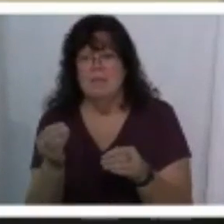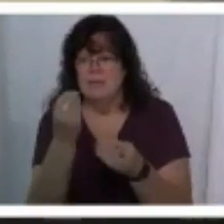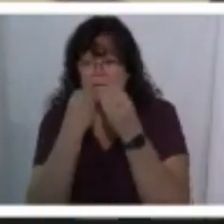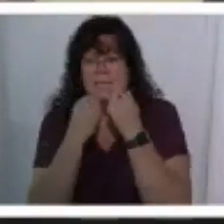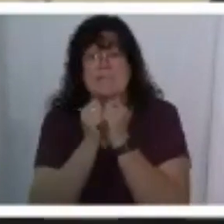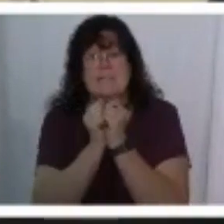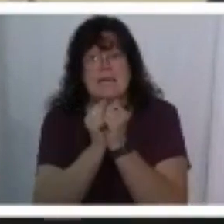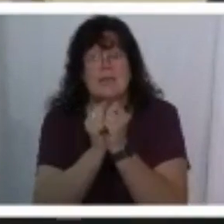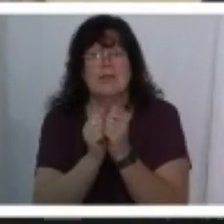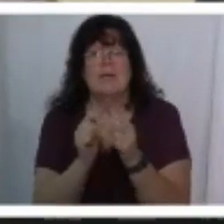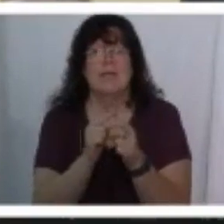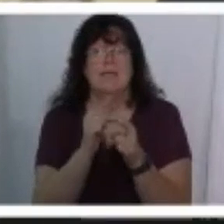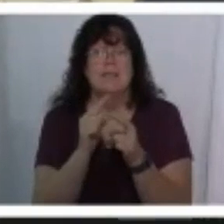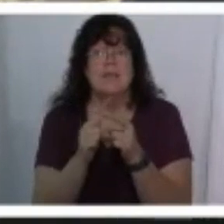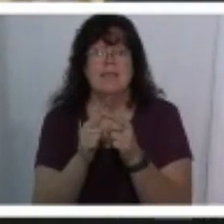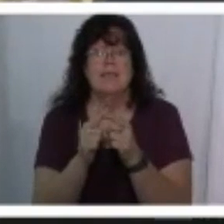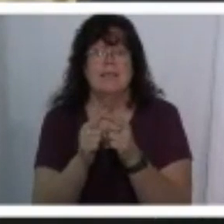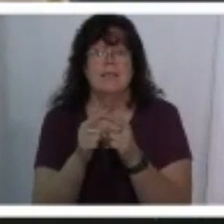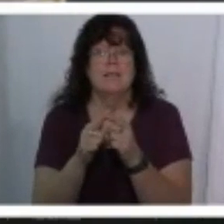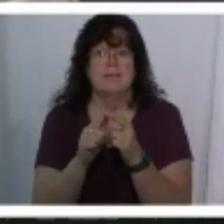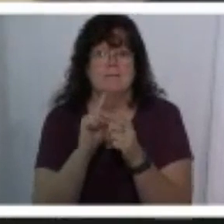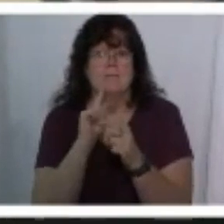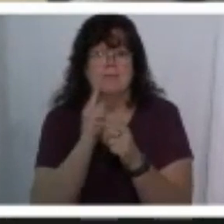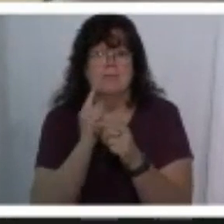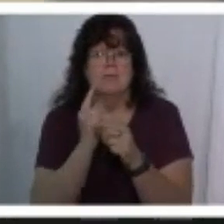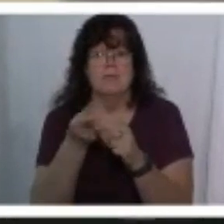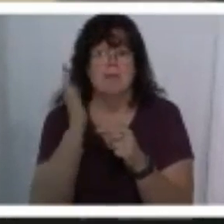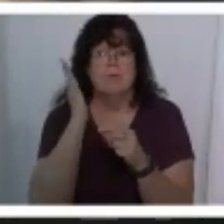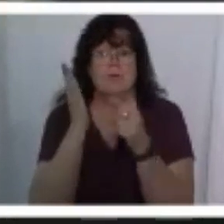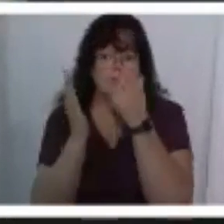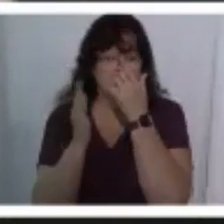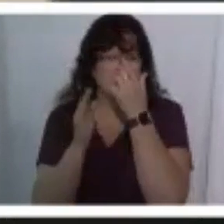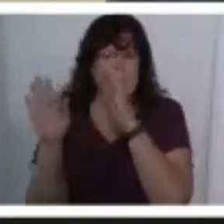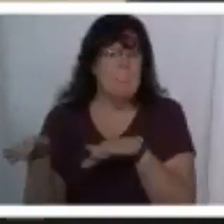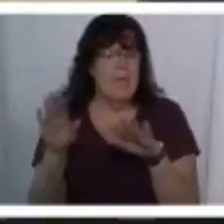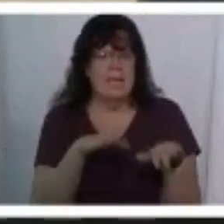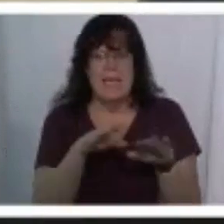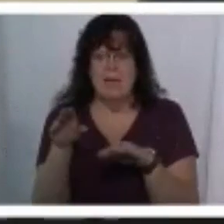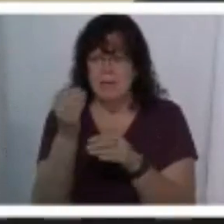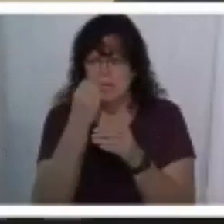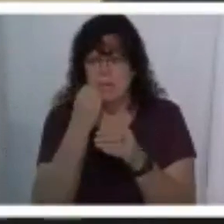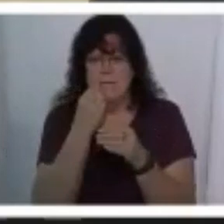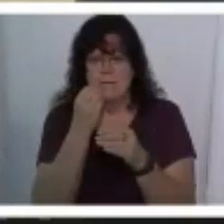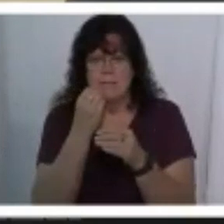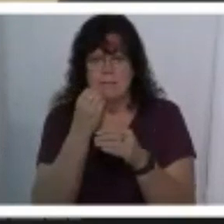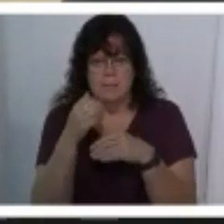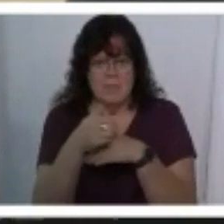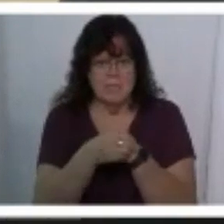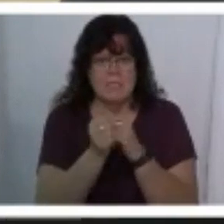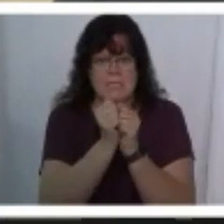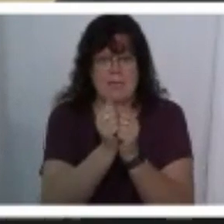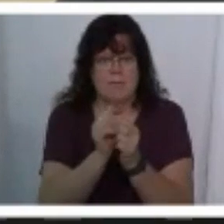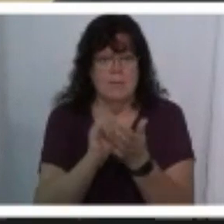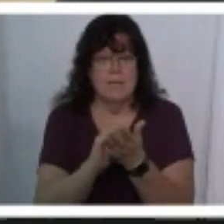and then then literally they would hang out and eat a meal together this is really kind of how the early